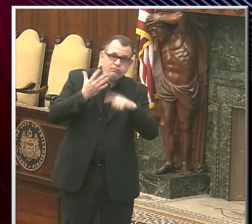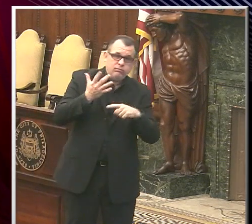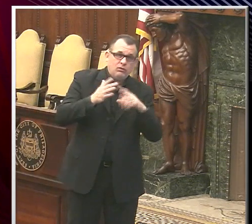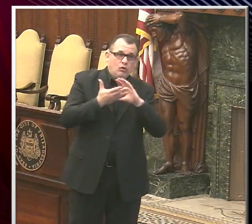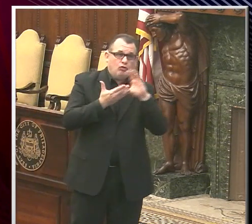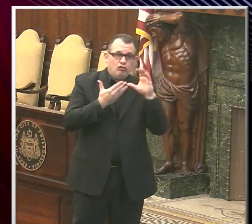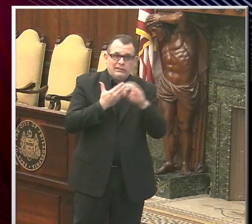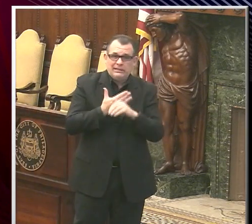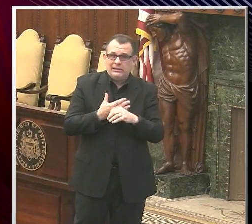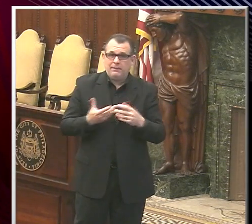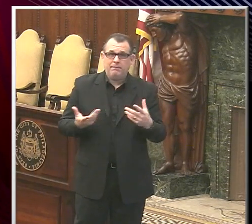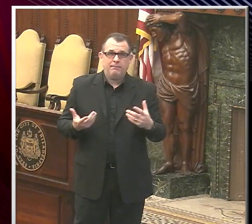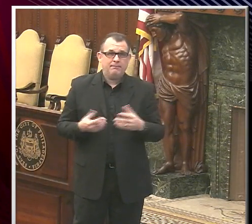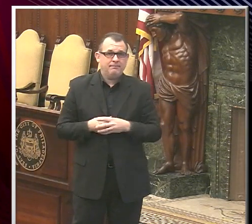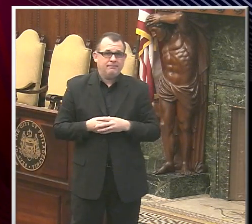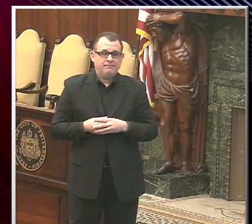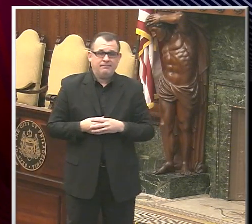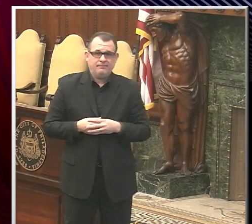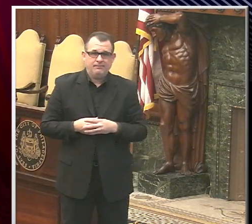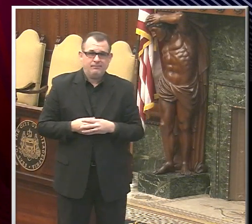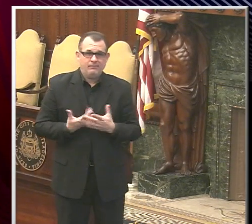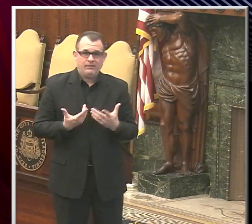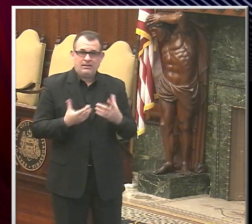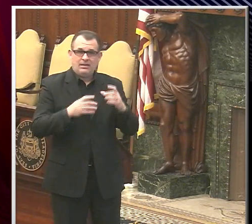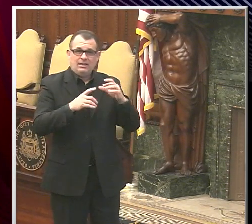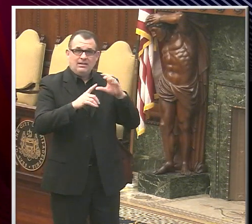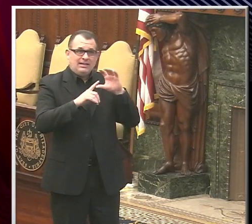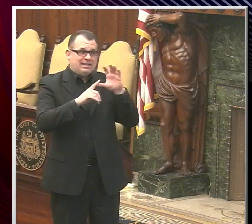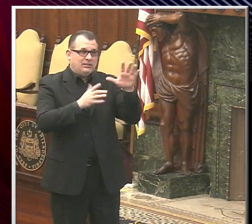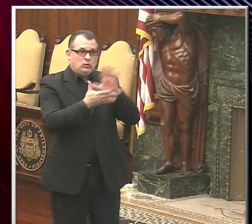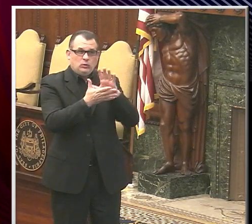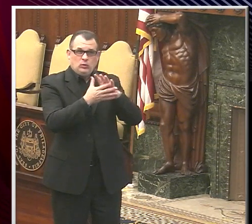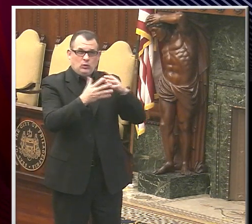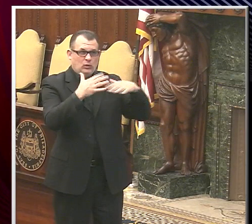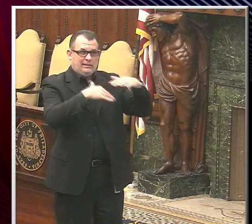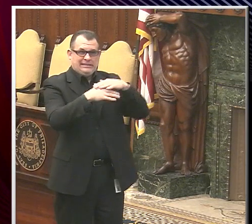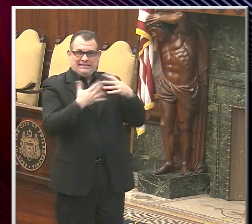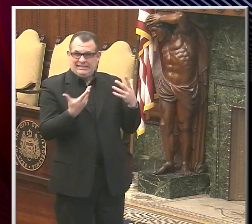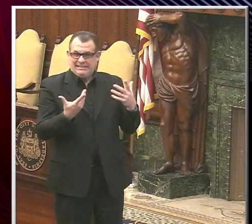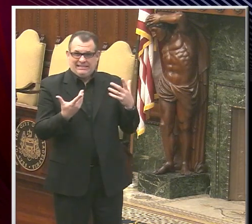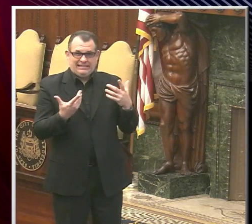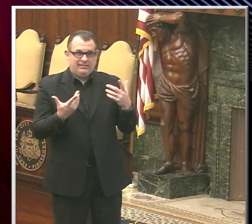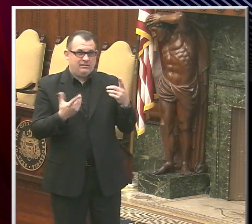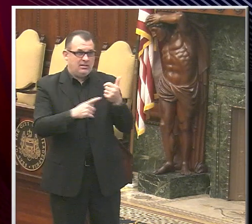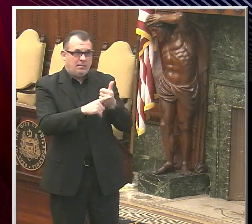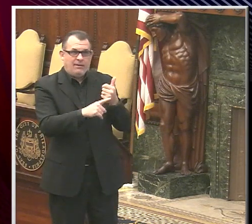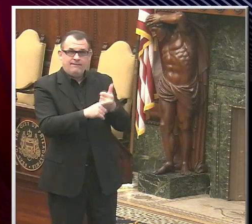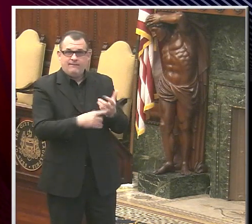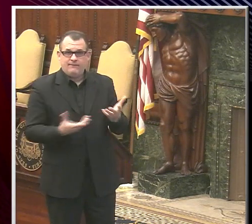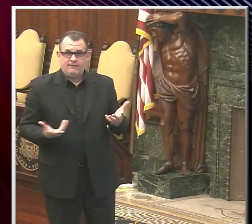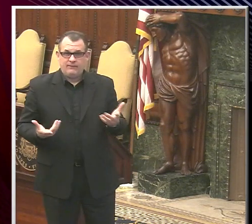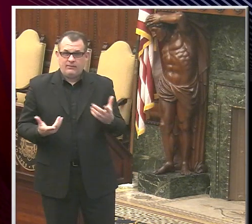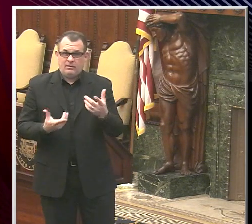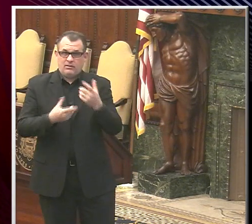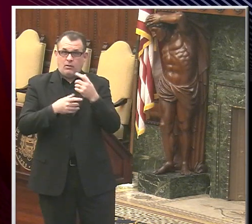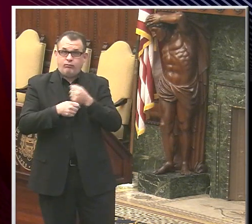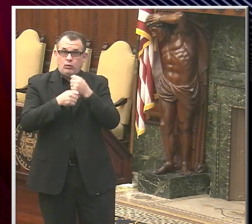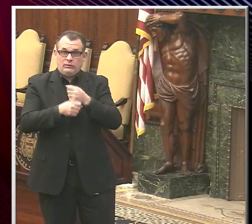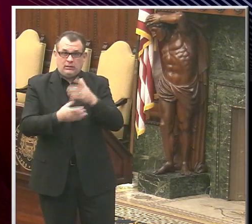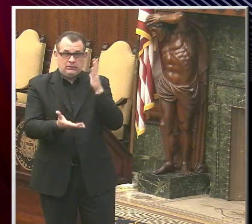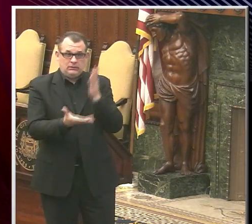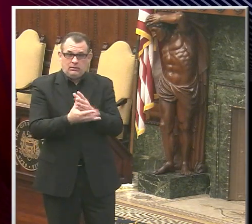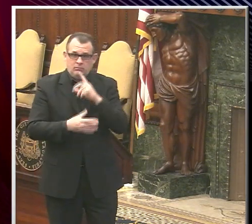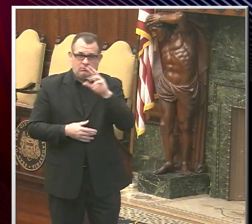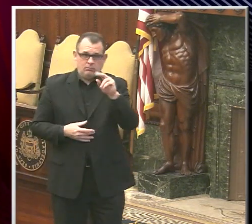plant conditions in the school, and they have a right to express those opinions. So, do I think it will stop protests? No. I think that there will be other